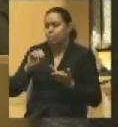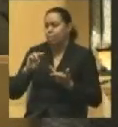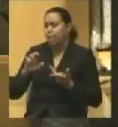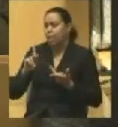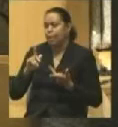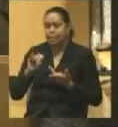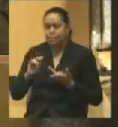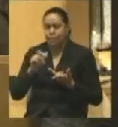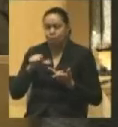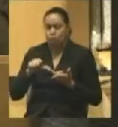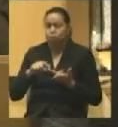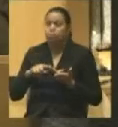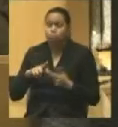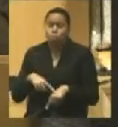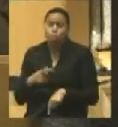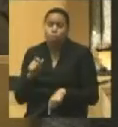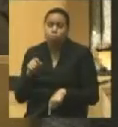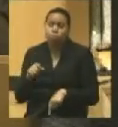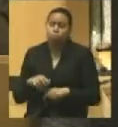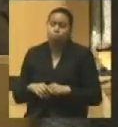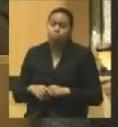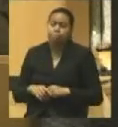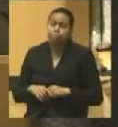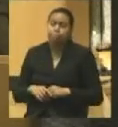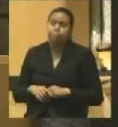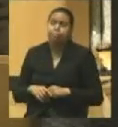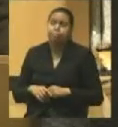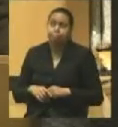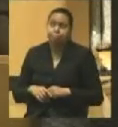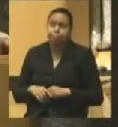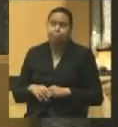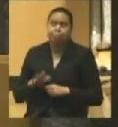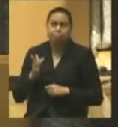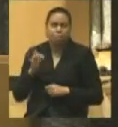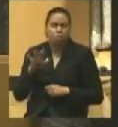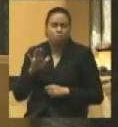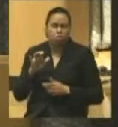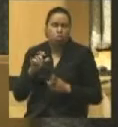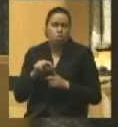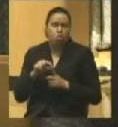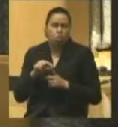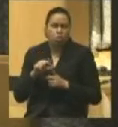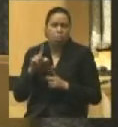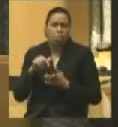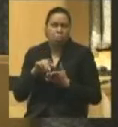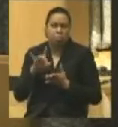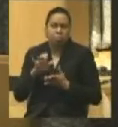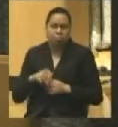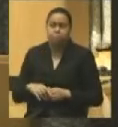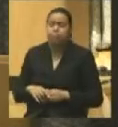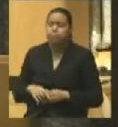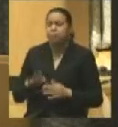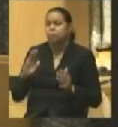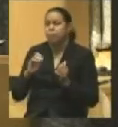1863, was also long, about 1,800 words maybe, and compared to